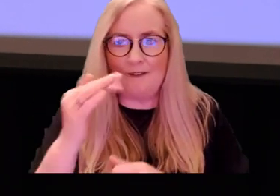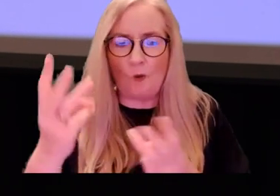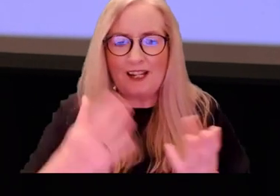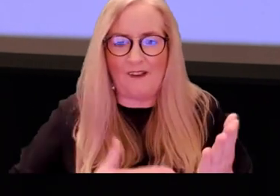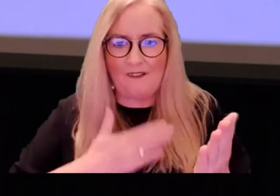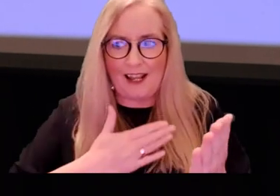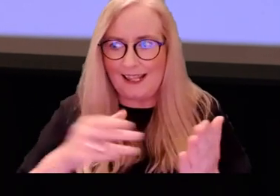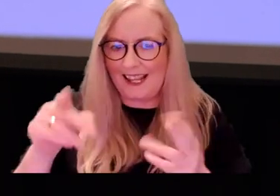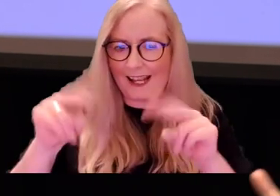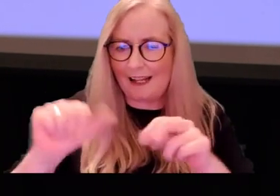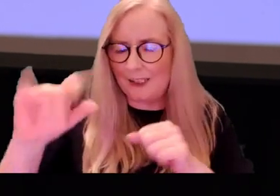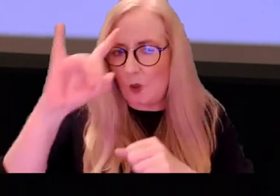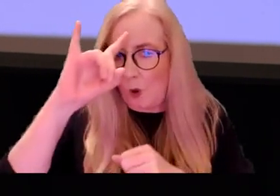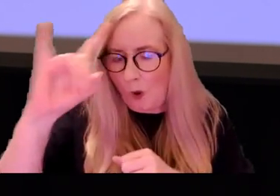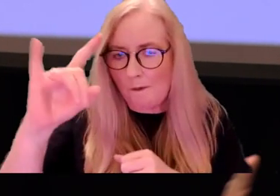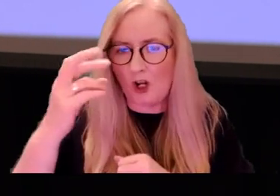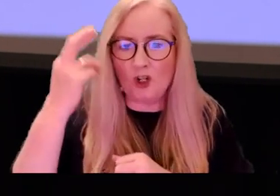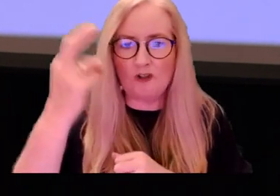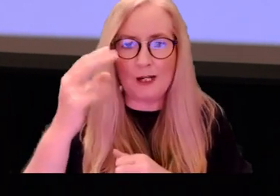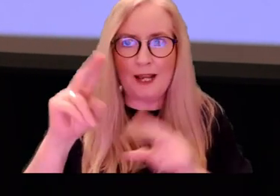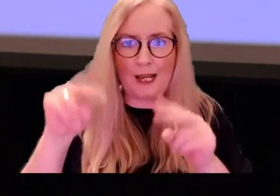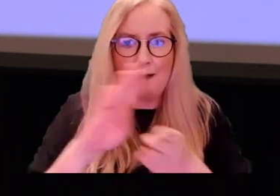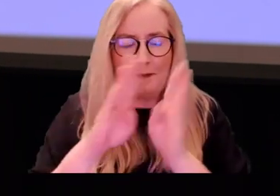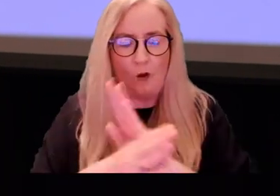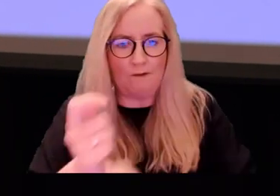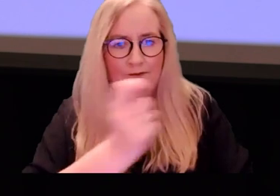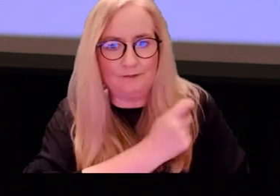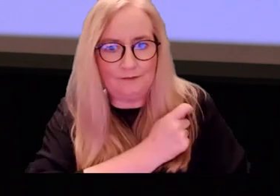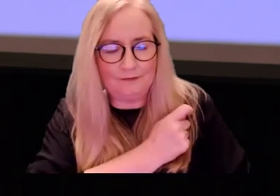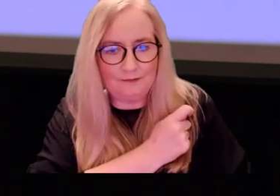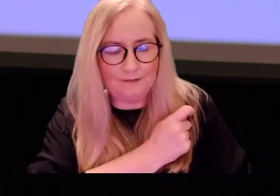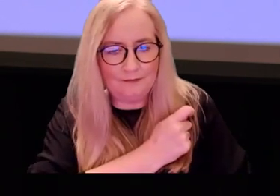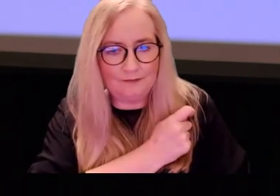feel where his hopes and dreams may be realised